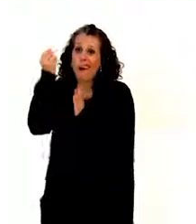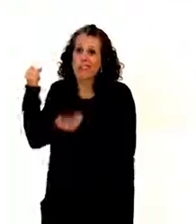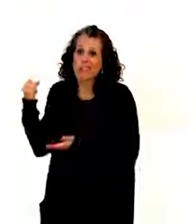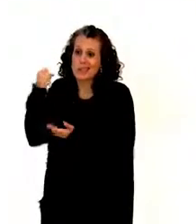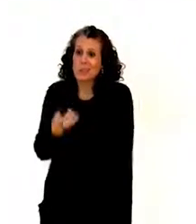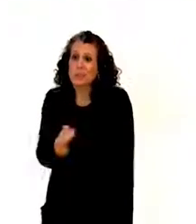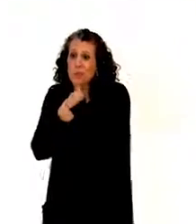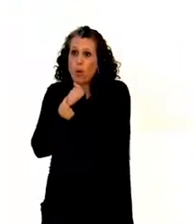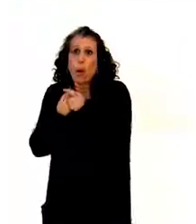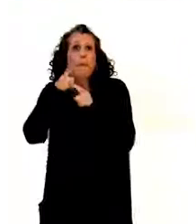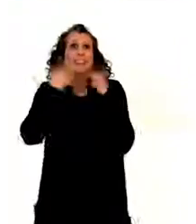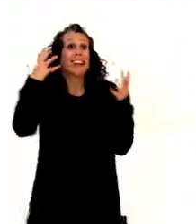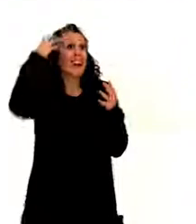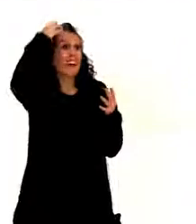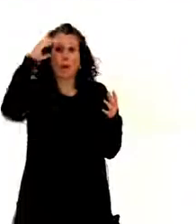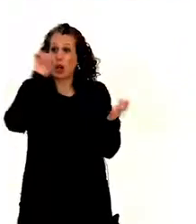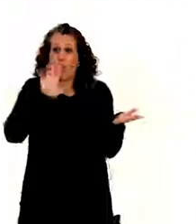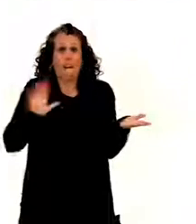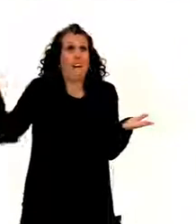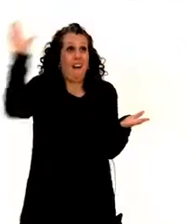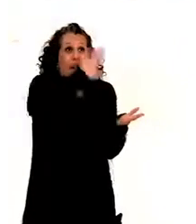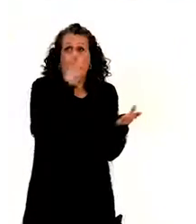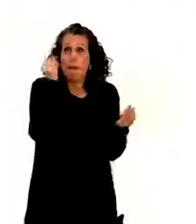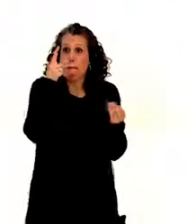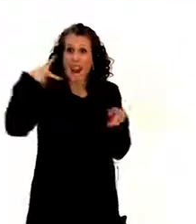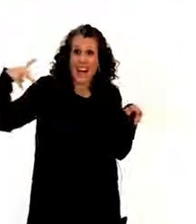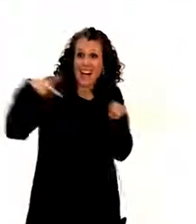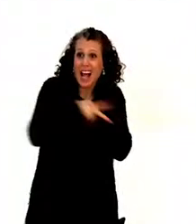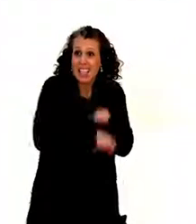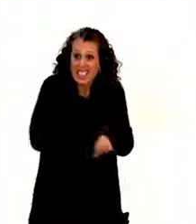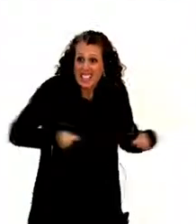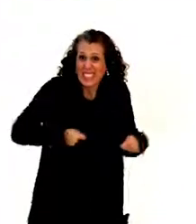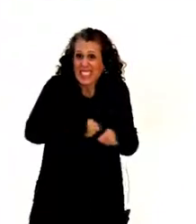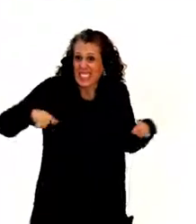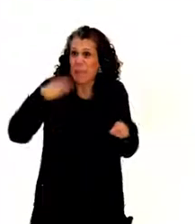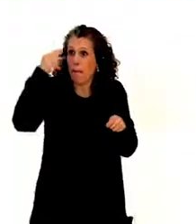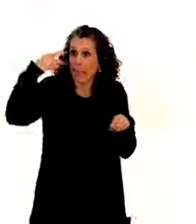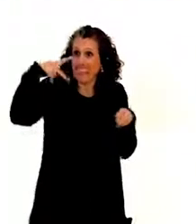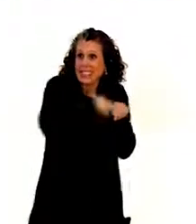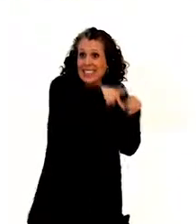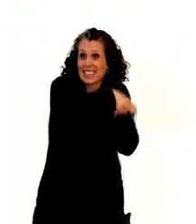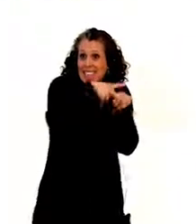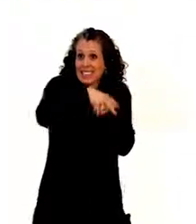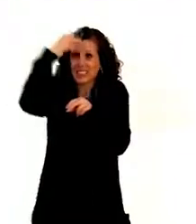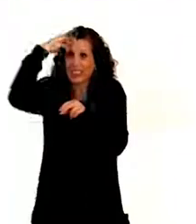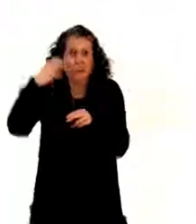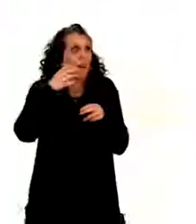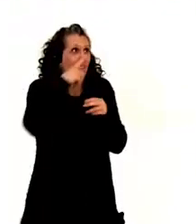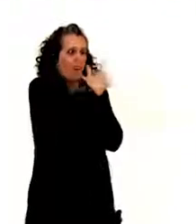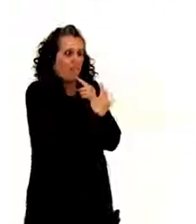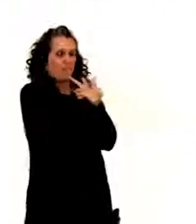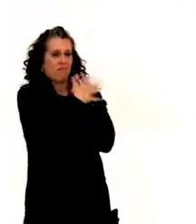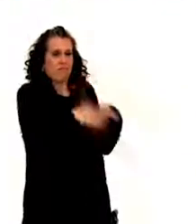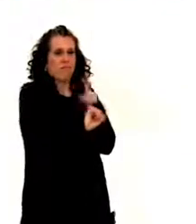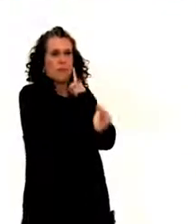of austerity measures and all across Europe, we were coming across that. Persons with disabilities were facing challenges with